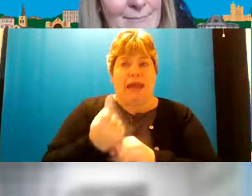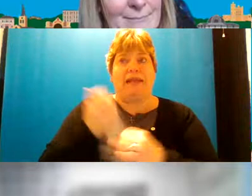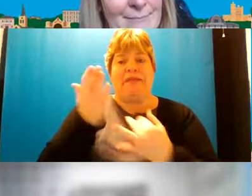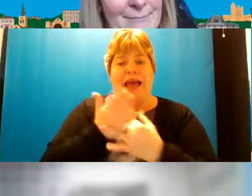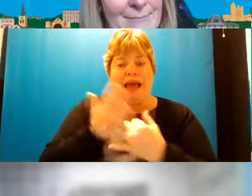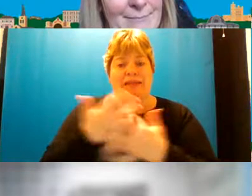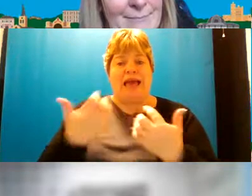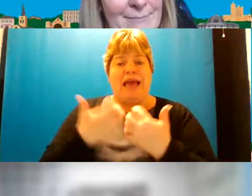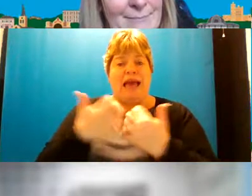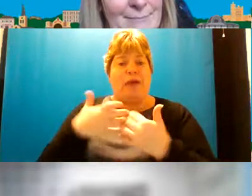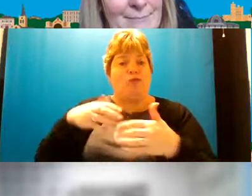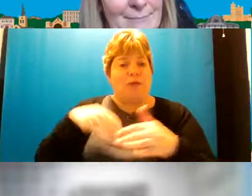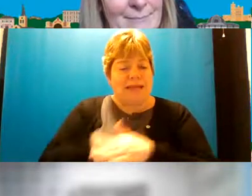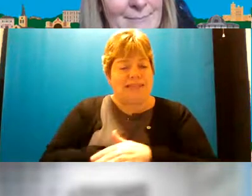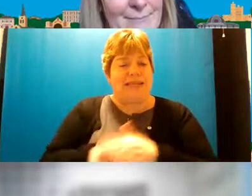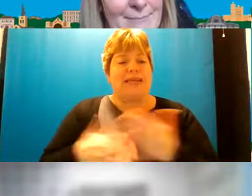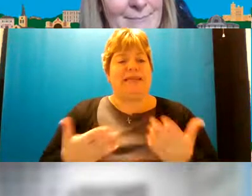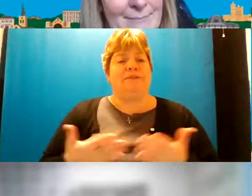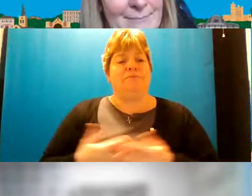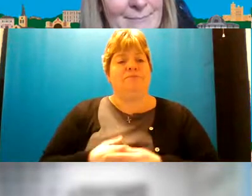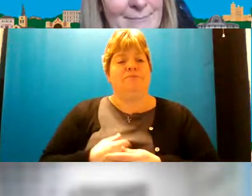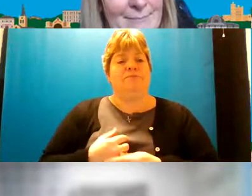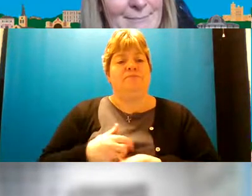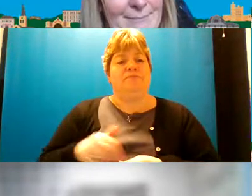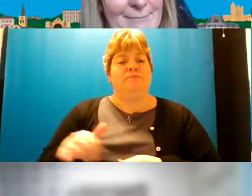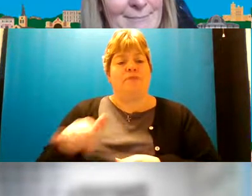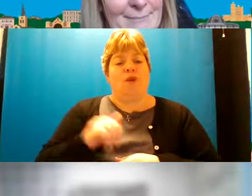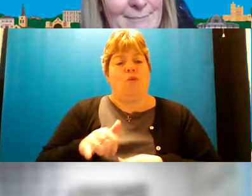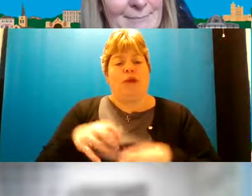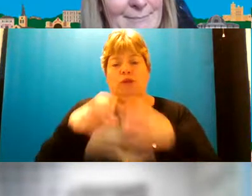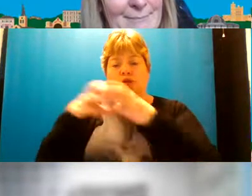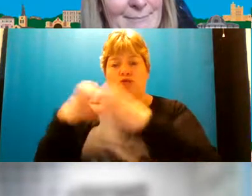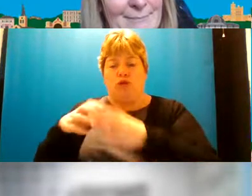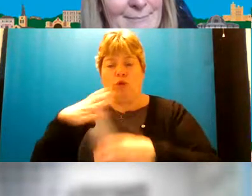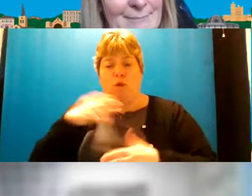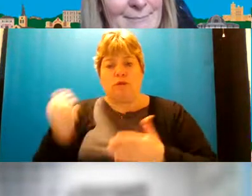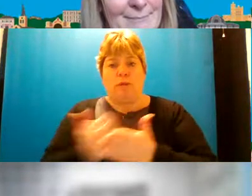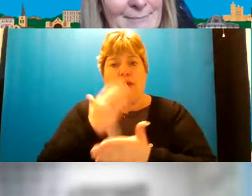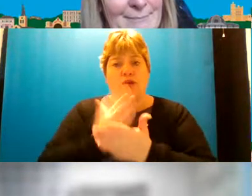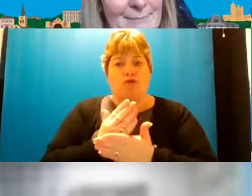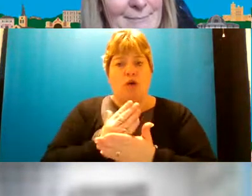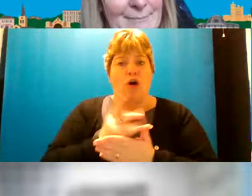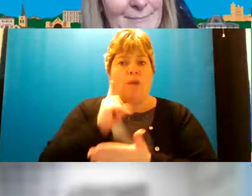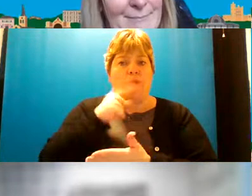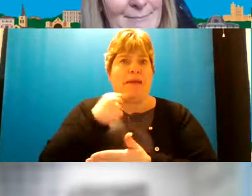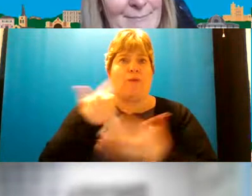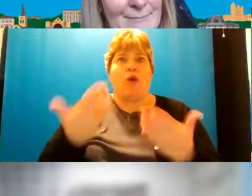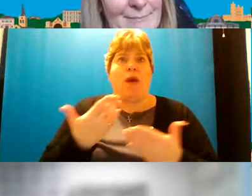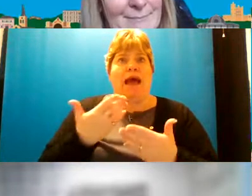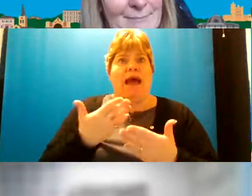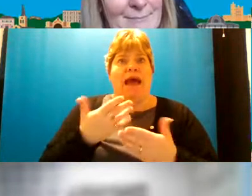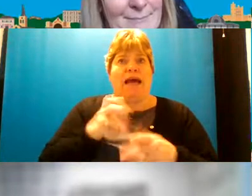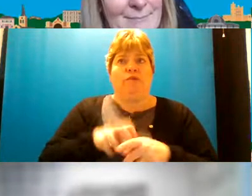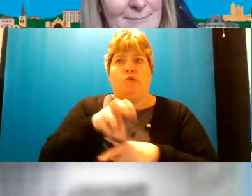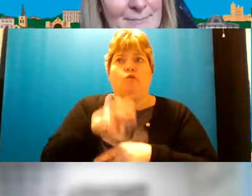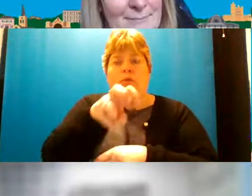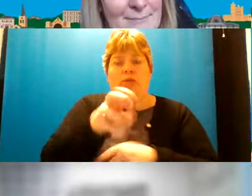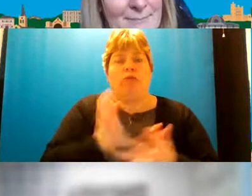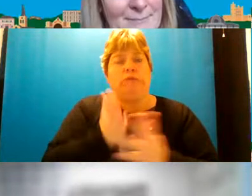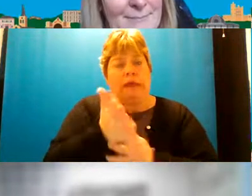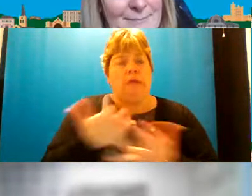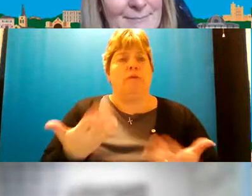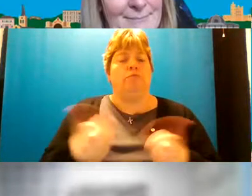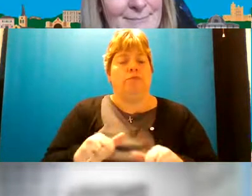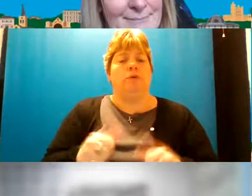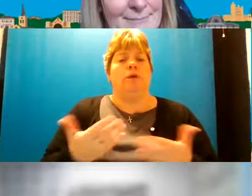you get in um which you know which routes do we want to make sure that people don't have to jump through hurdles to get to and